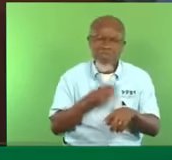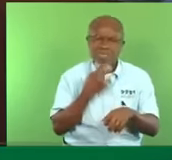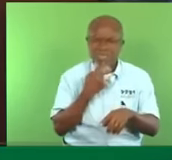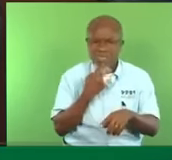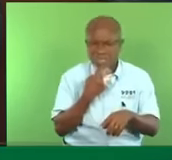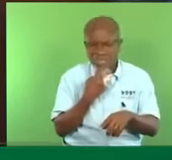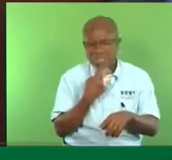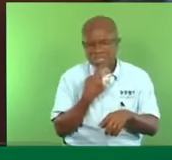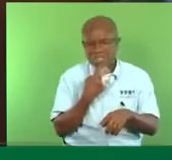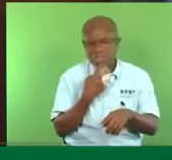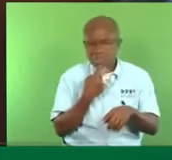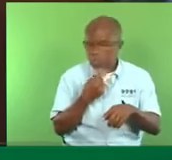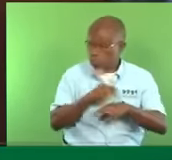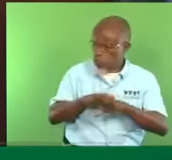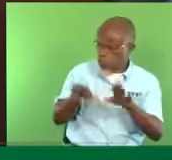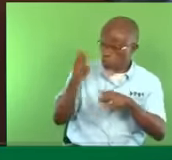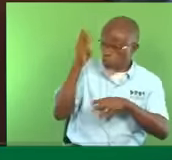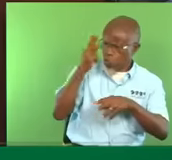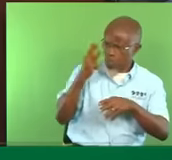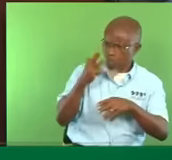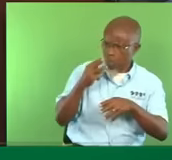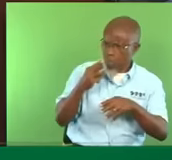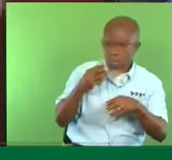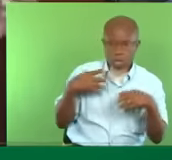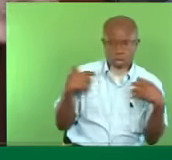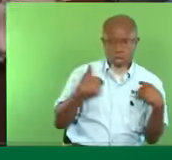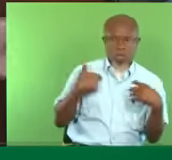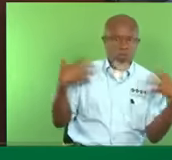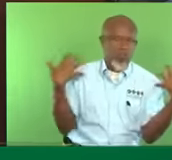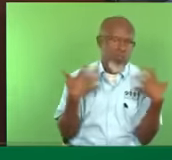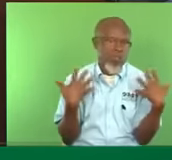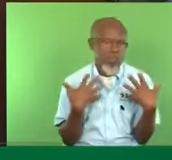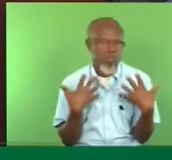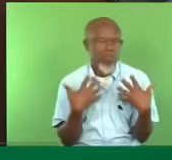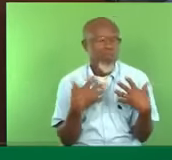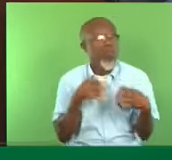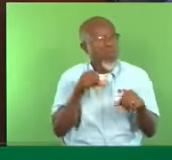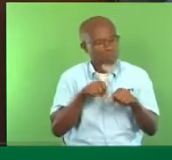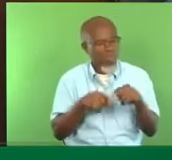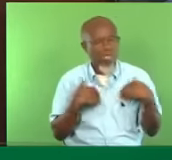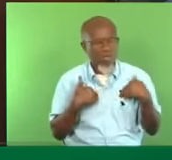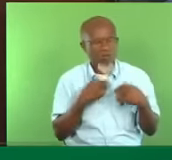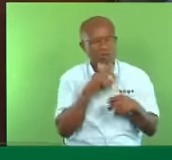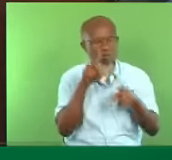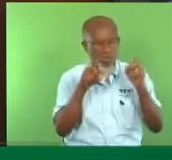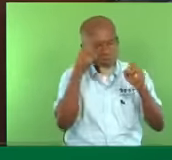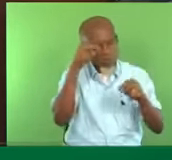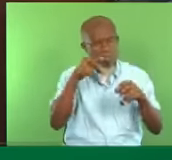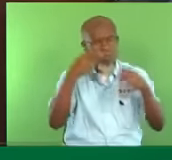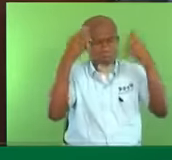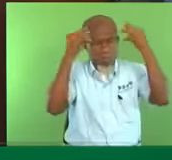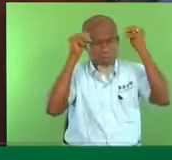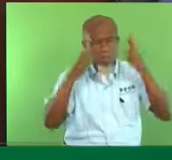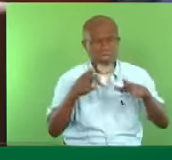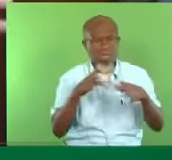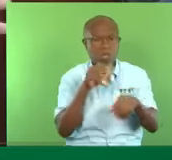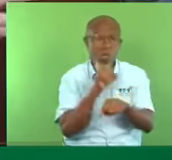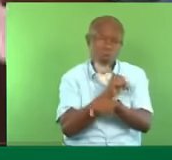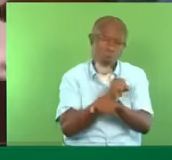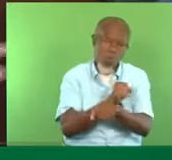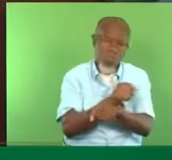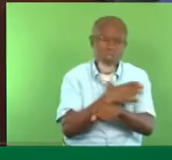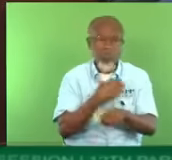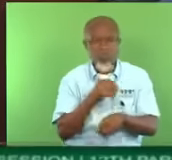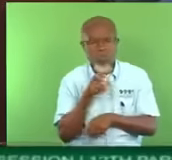he's saying, he's saying, so Madam Speaker, these are questions I had for the Minister of Works and Transport. I know his hands